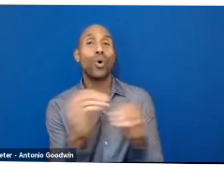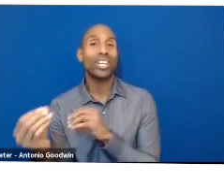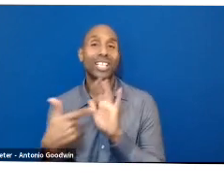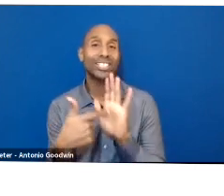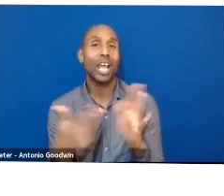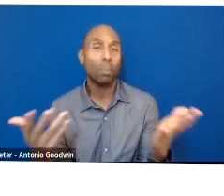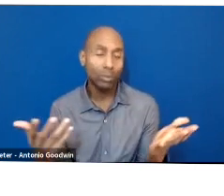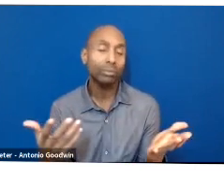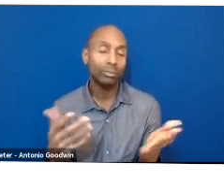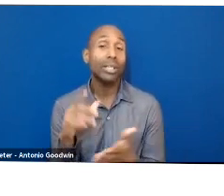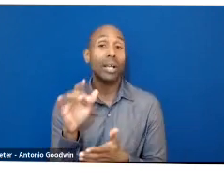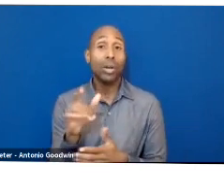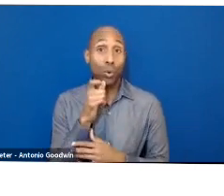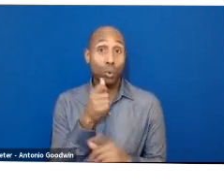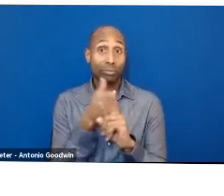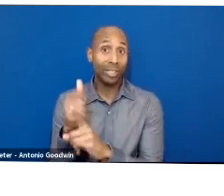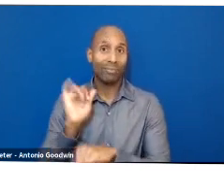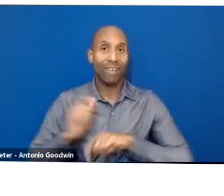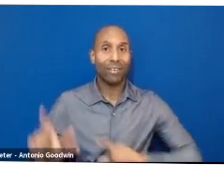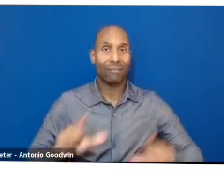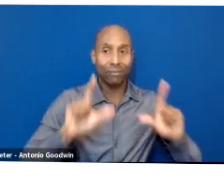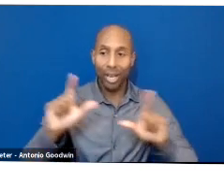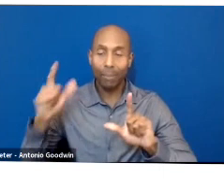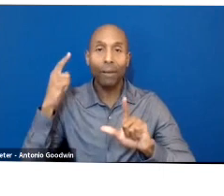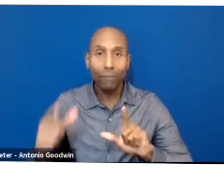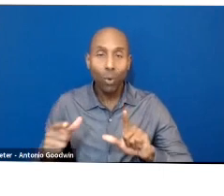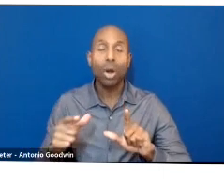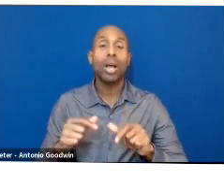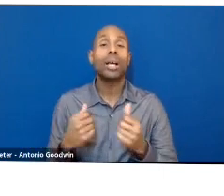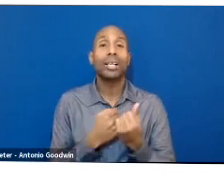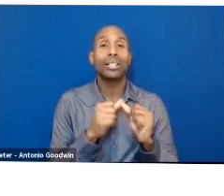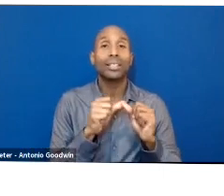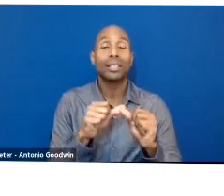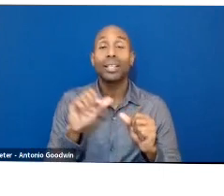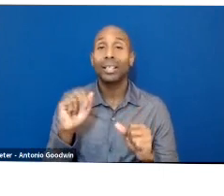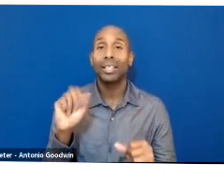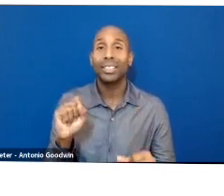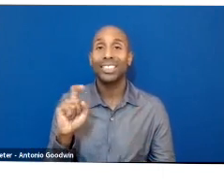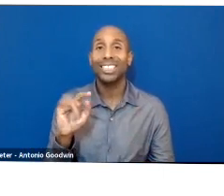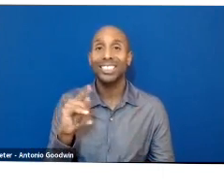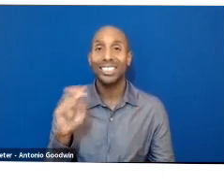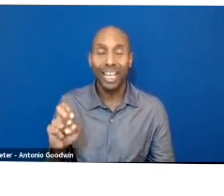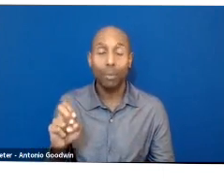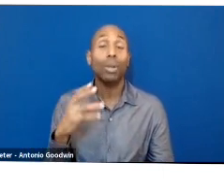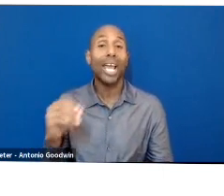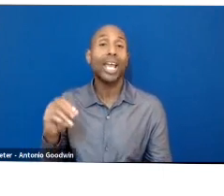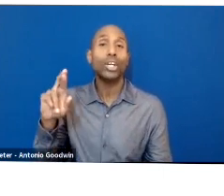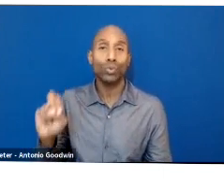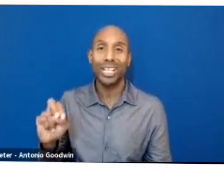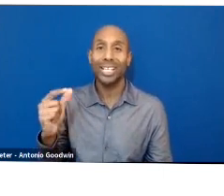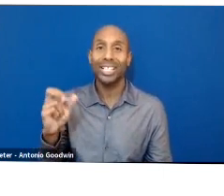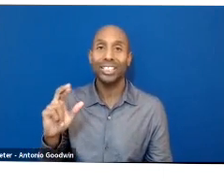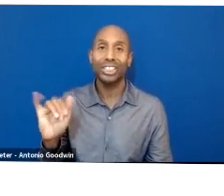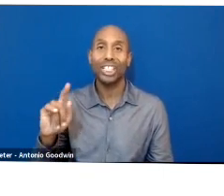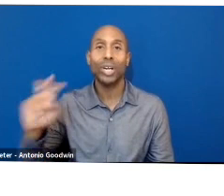circular sustainable and regenerative regional regional economies for our textiles. And there are so many others.